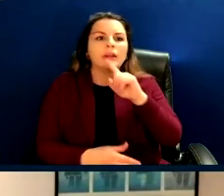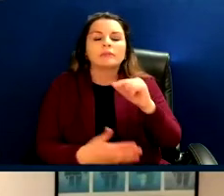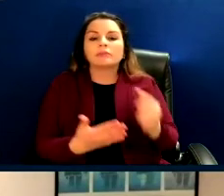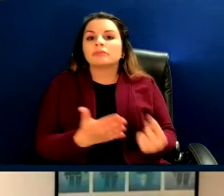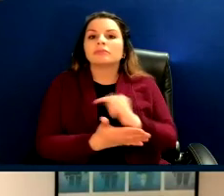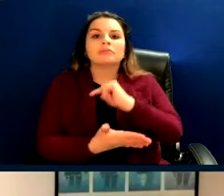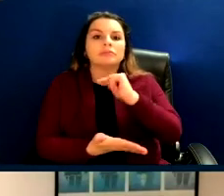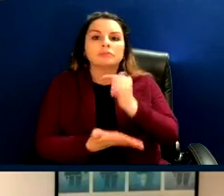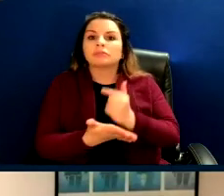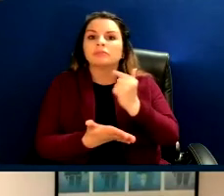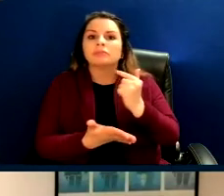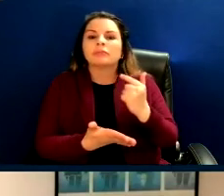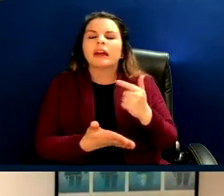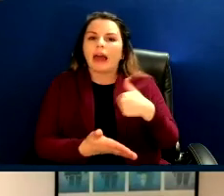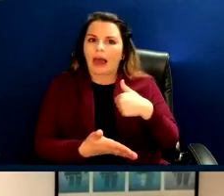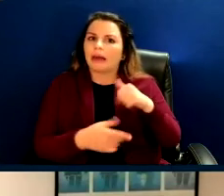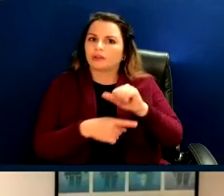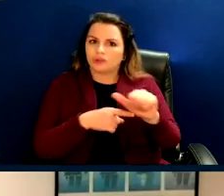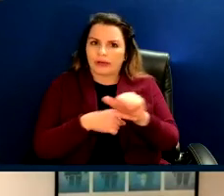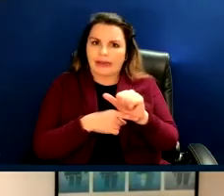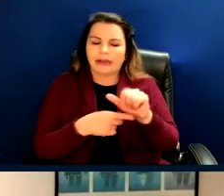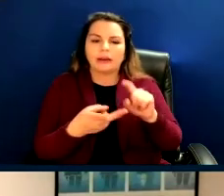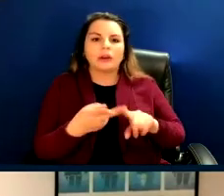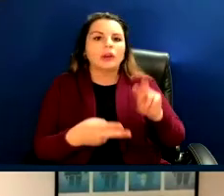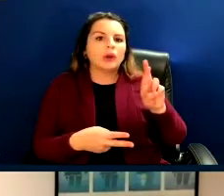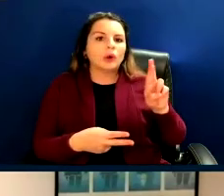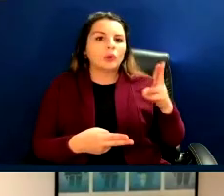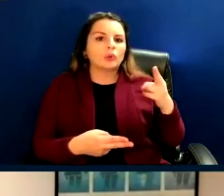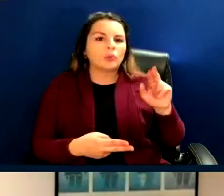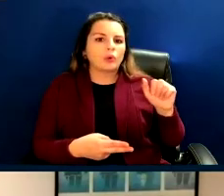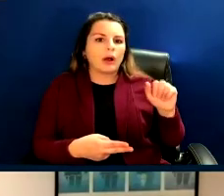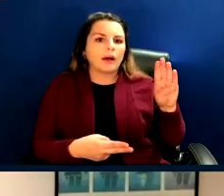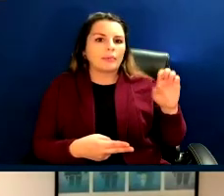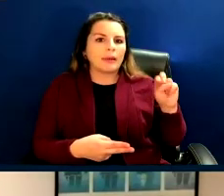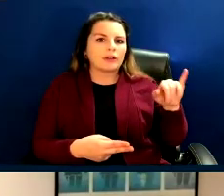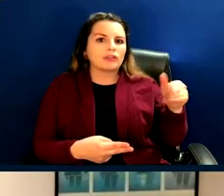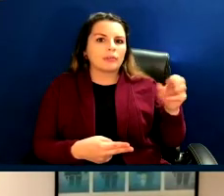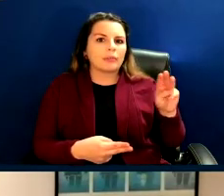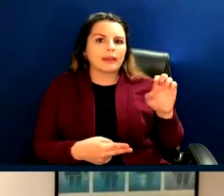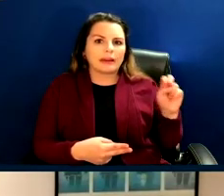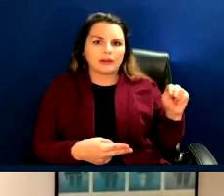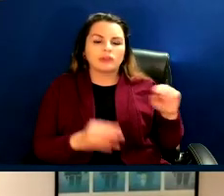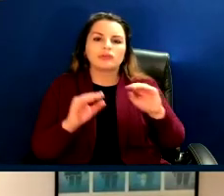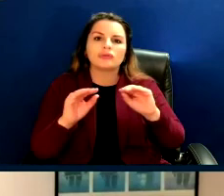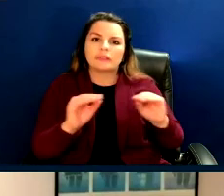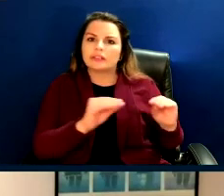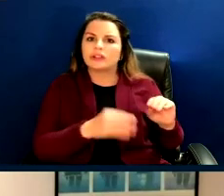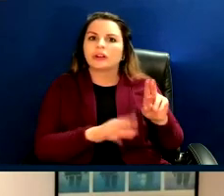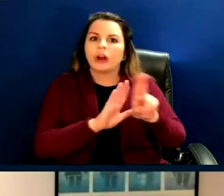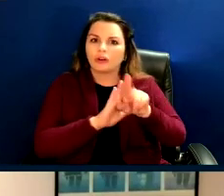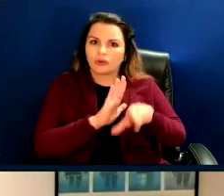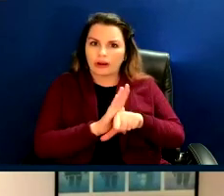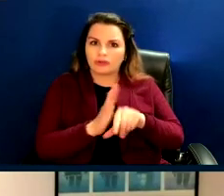I've been training some students. I know Ruha Benjamin has been training undergraduates coming out.